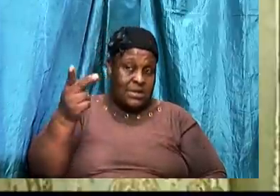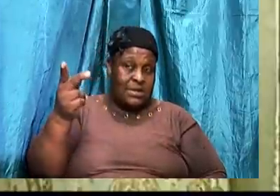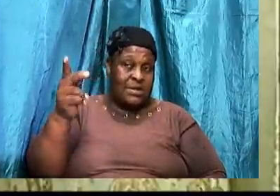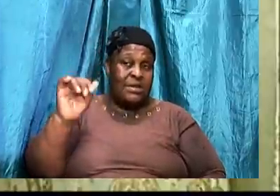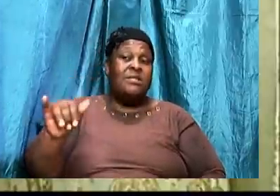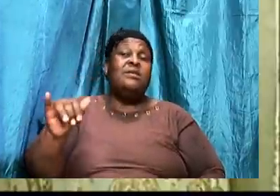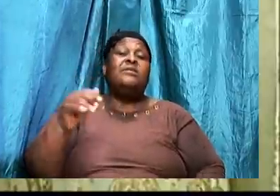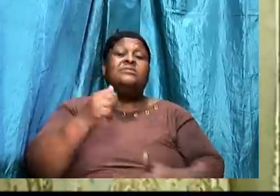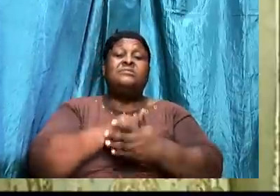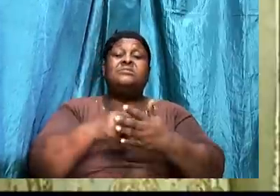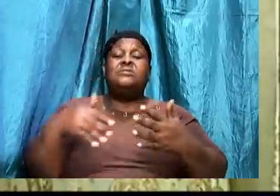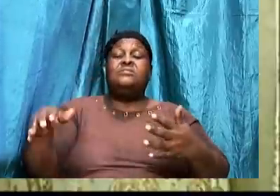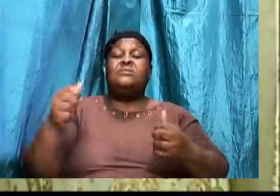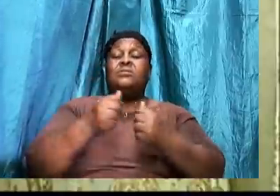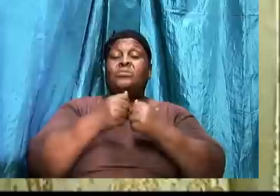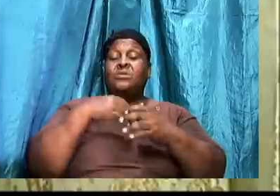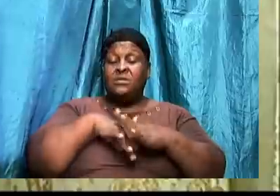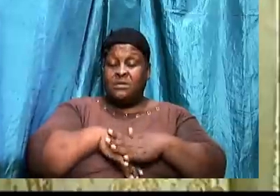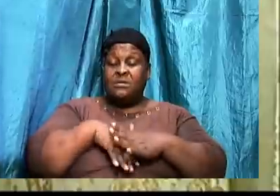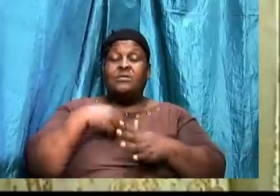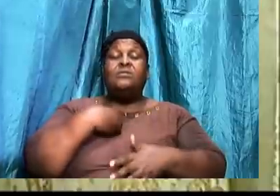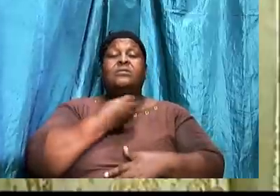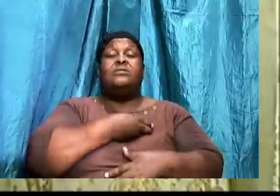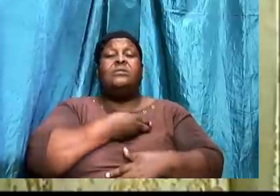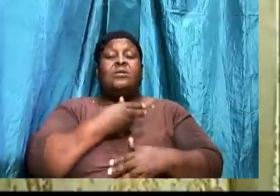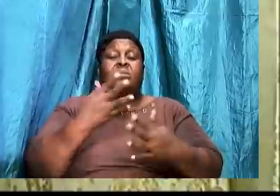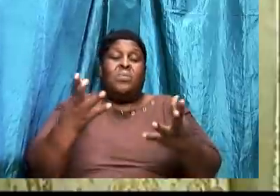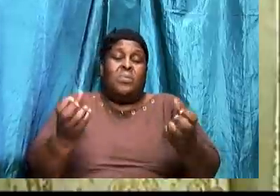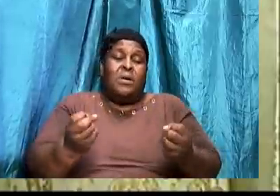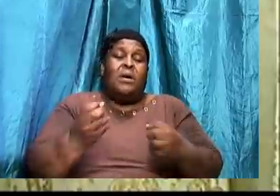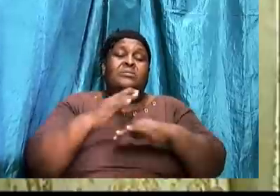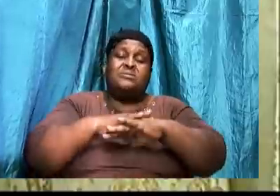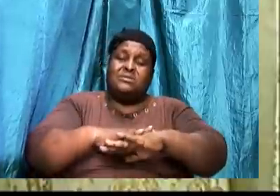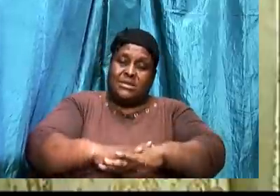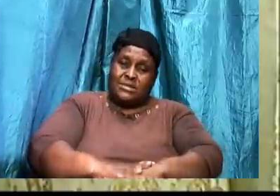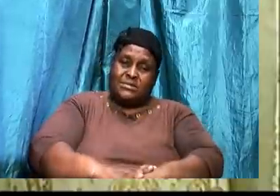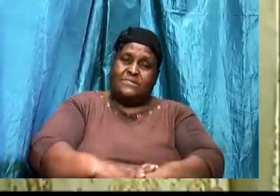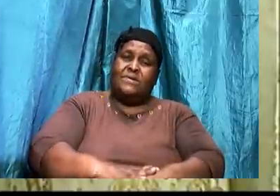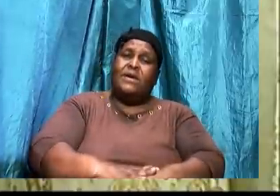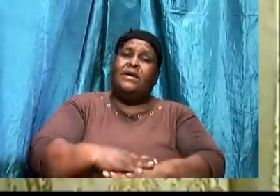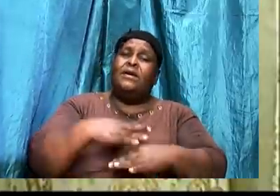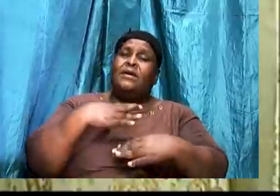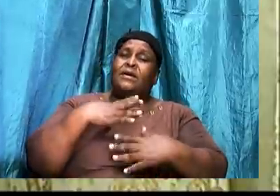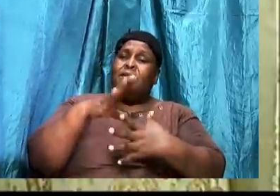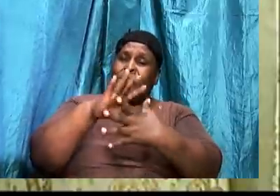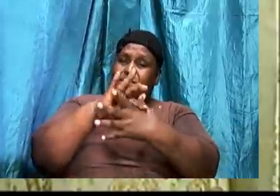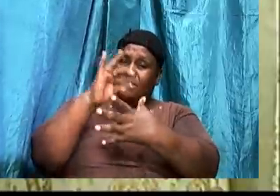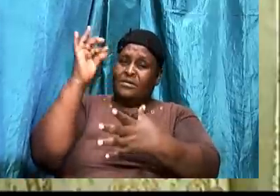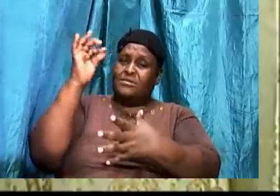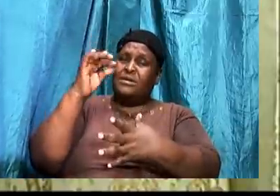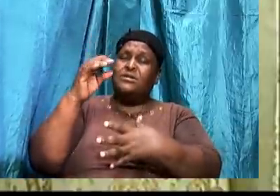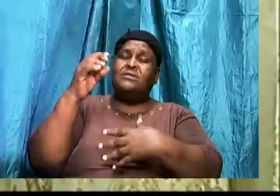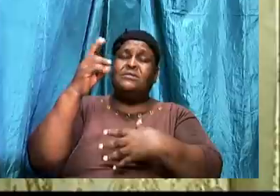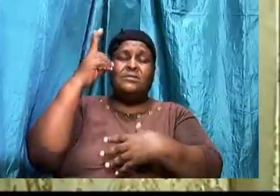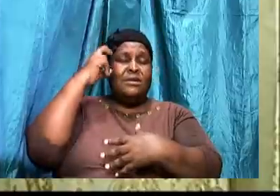us. That we want to satisfy the flesh. And he will. Tempt us.